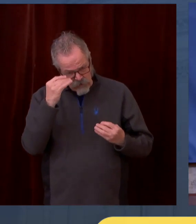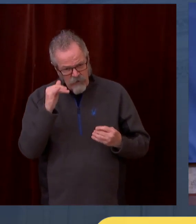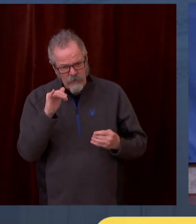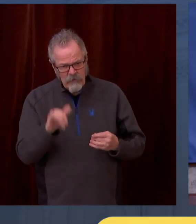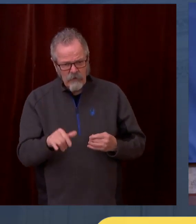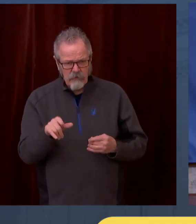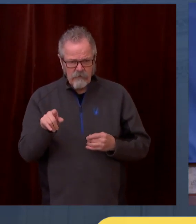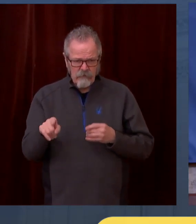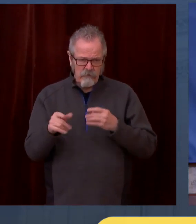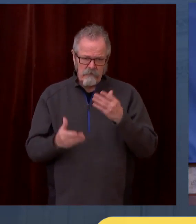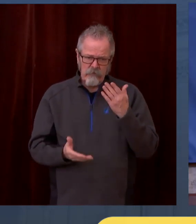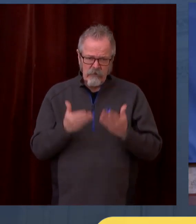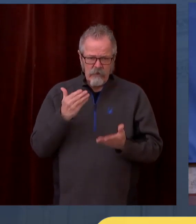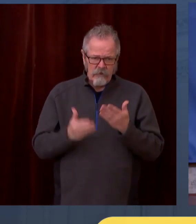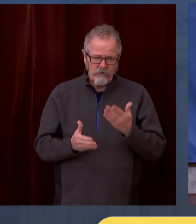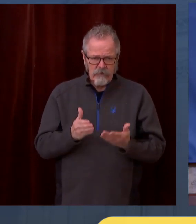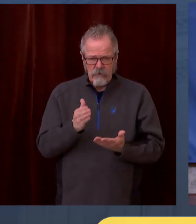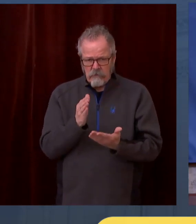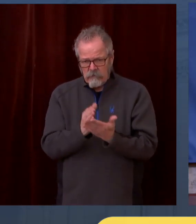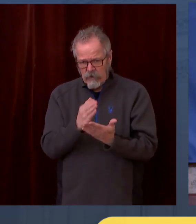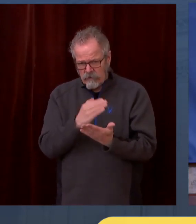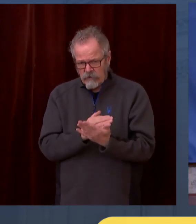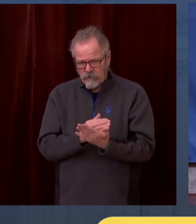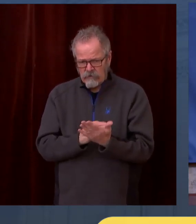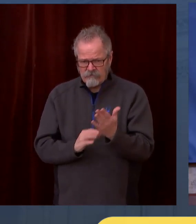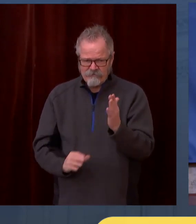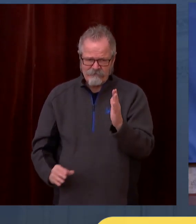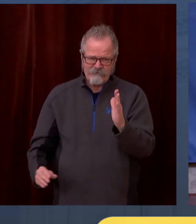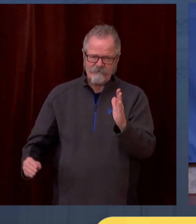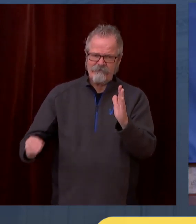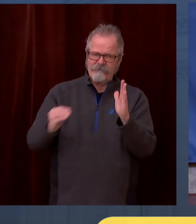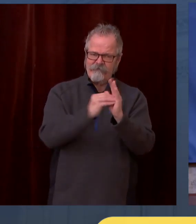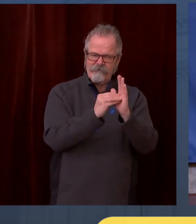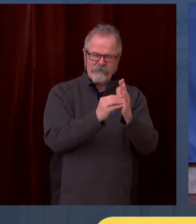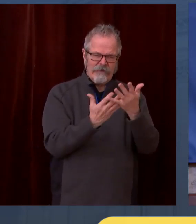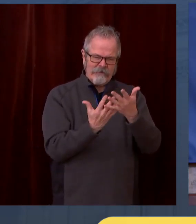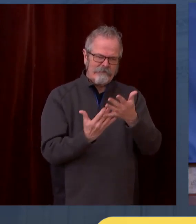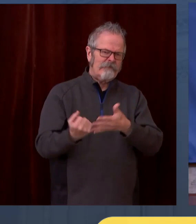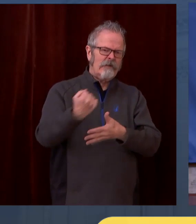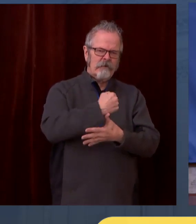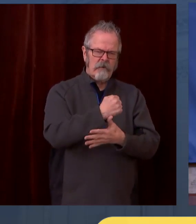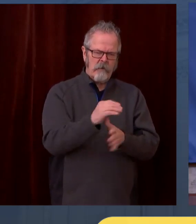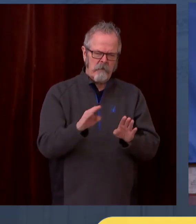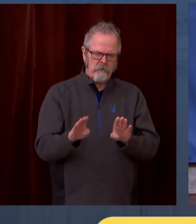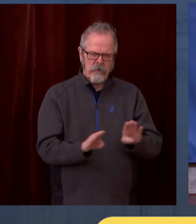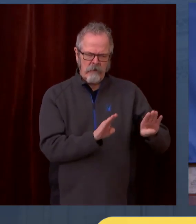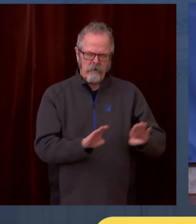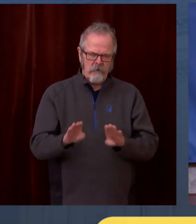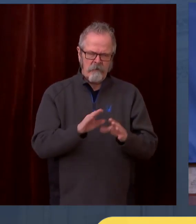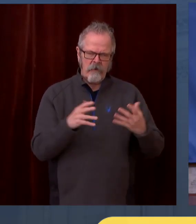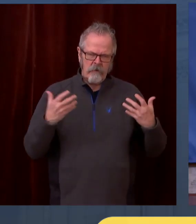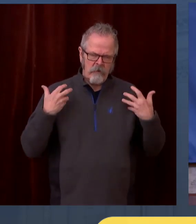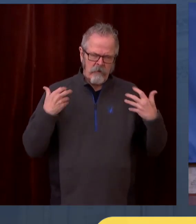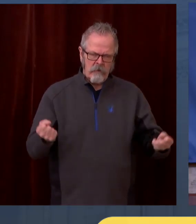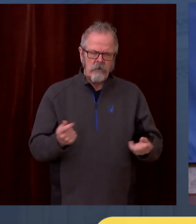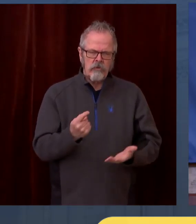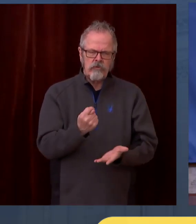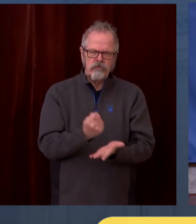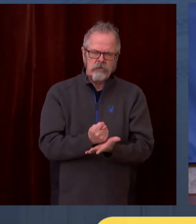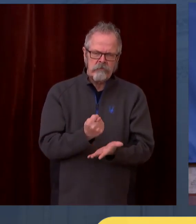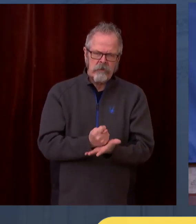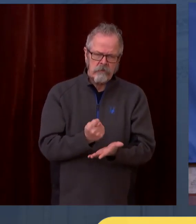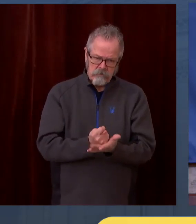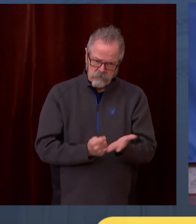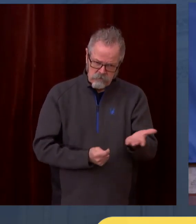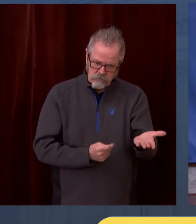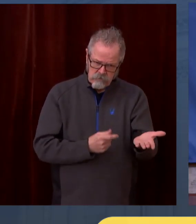significantly invest in behavioral health and treatment. Well, definitely, we want to see increased investments in behavioral and